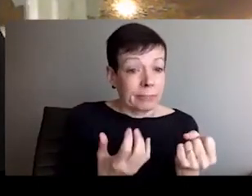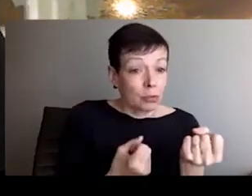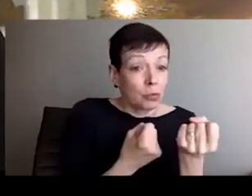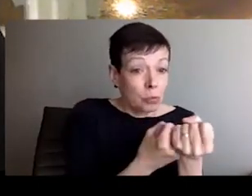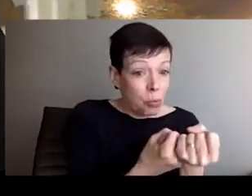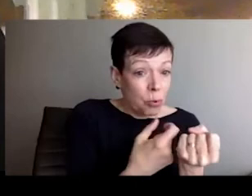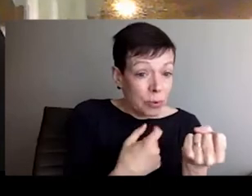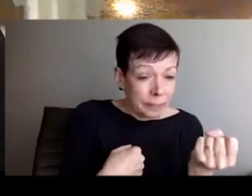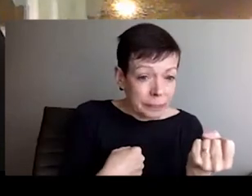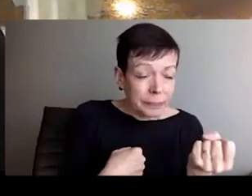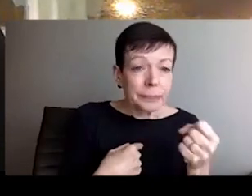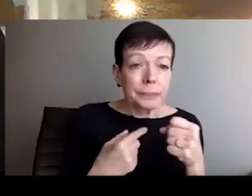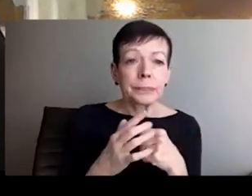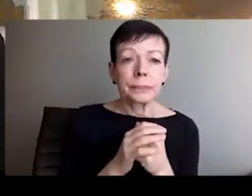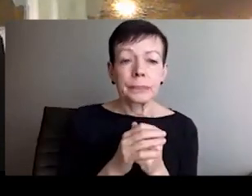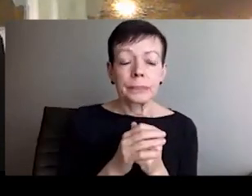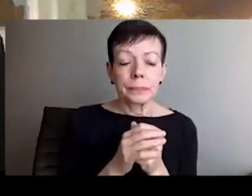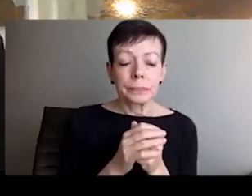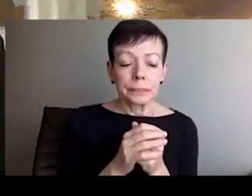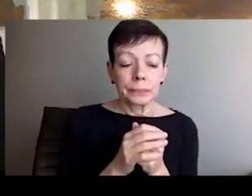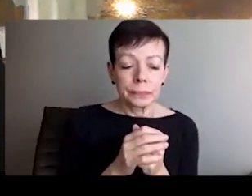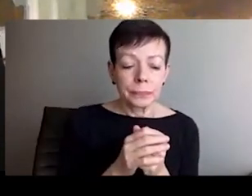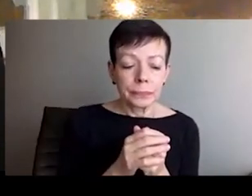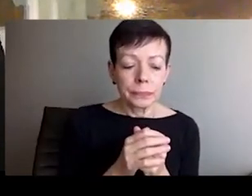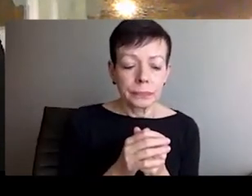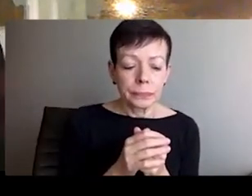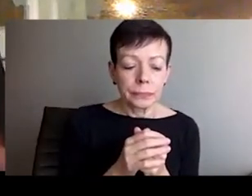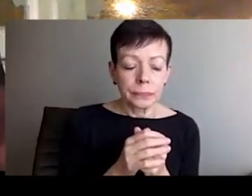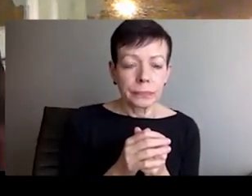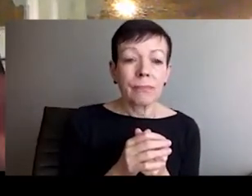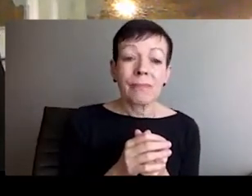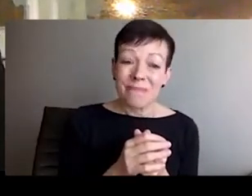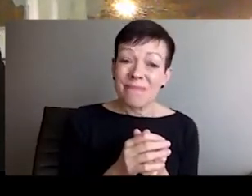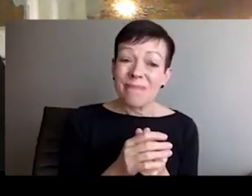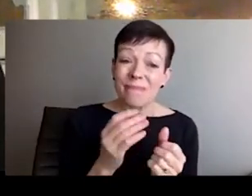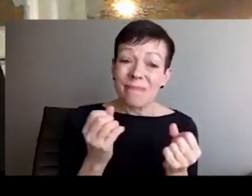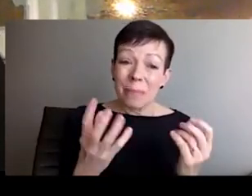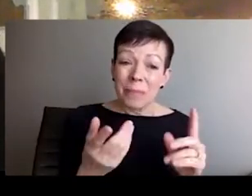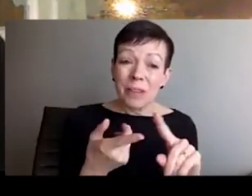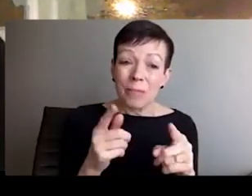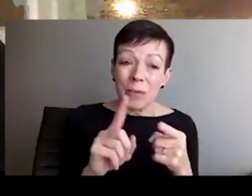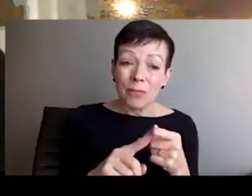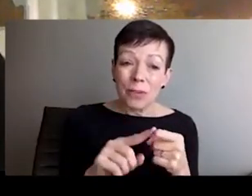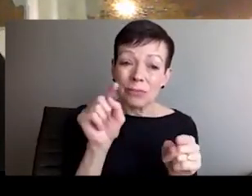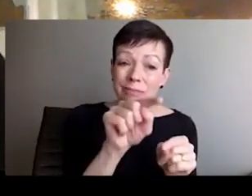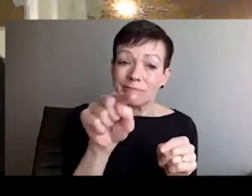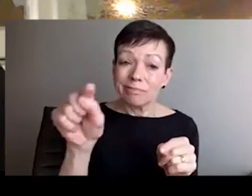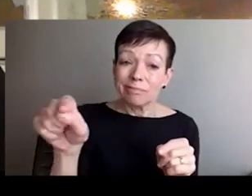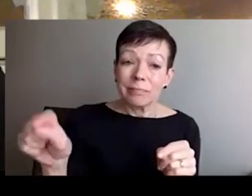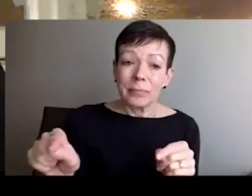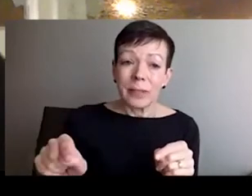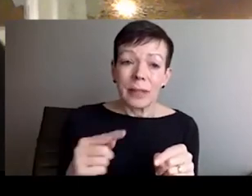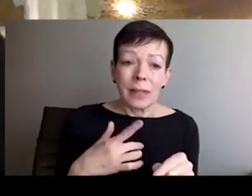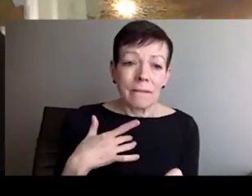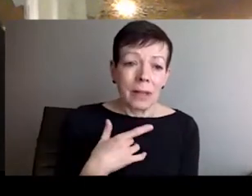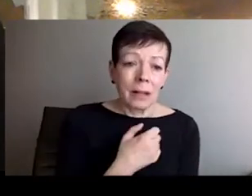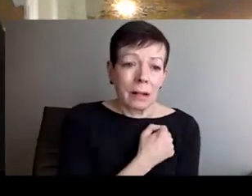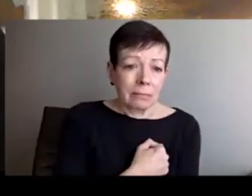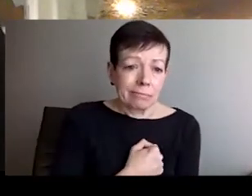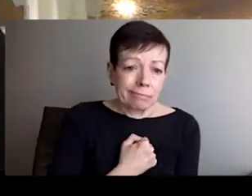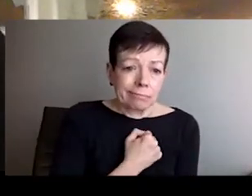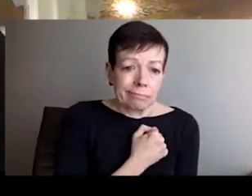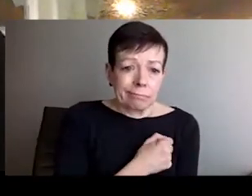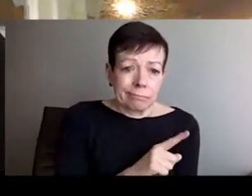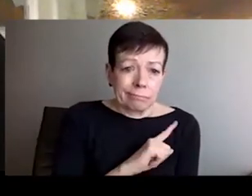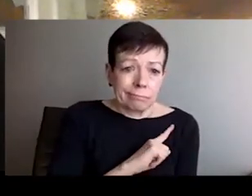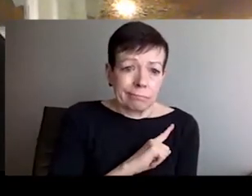regime, that space started to be narrow and narrow. And yeah, so